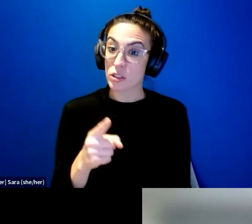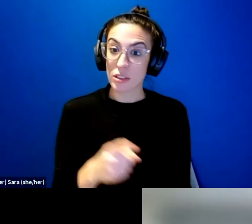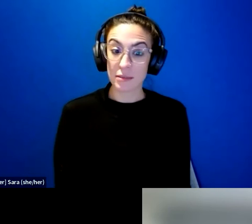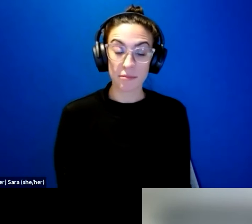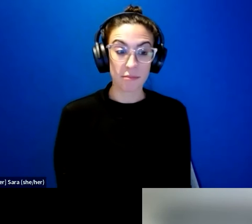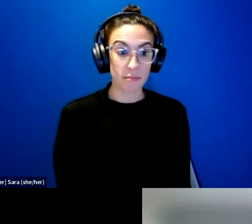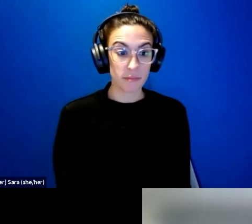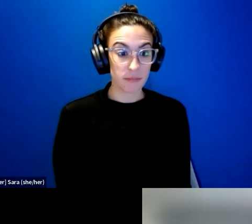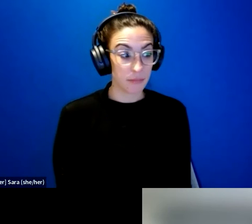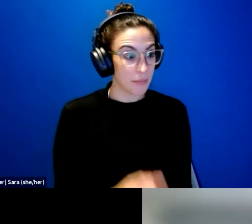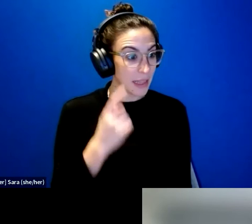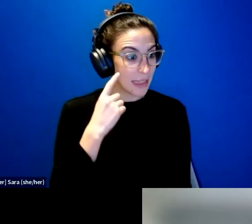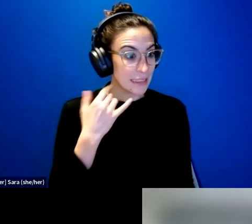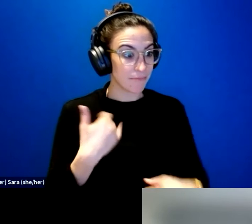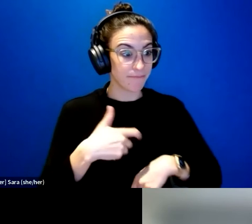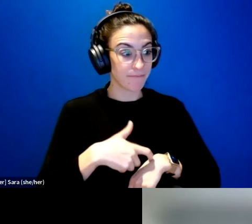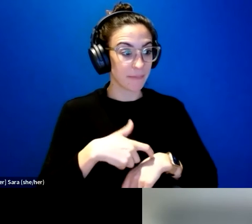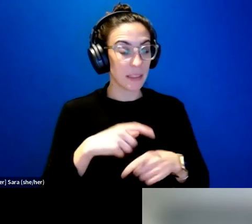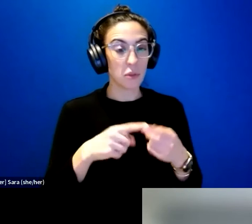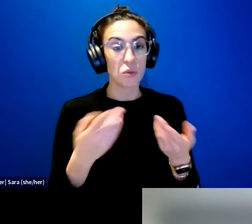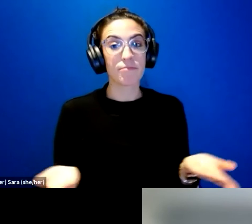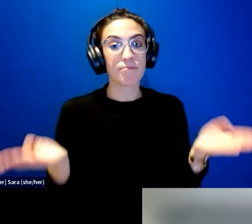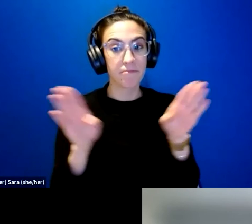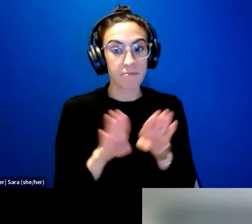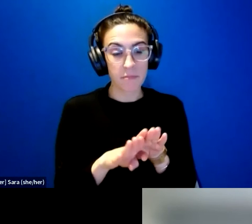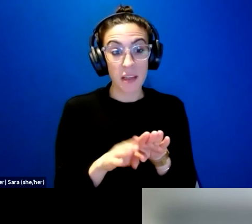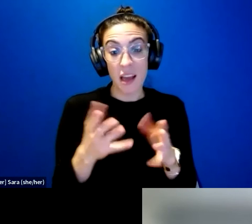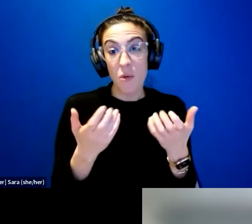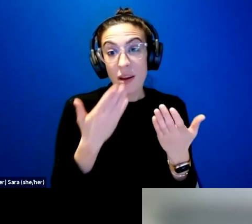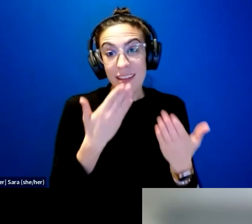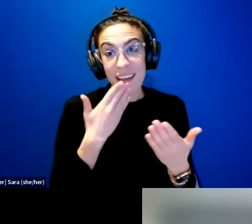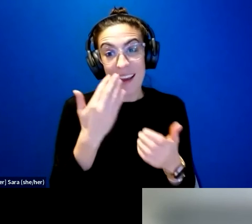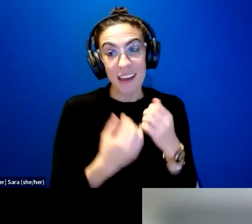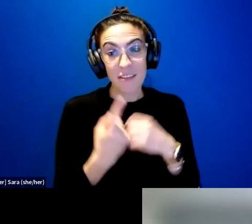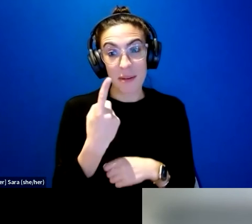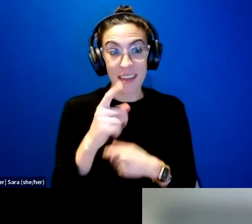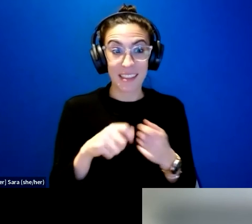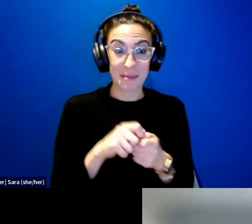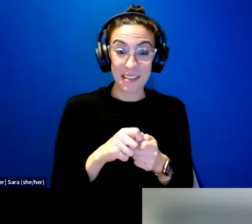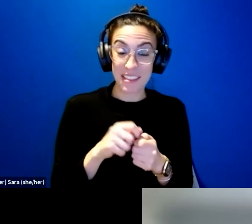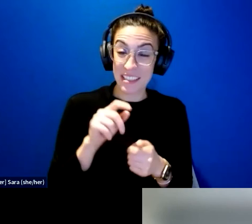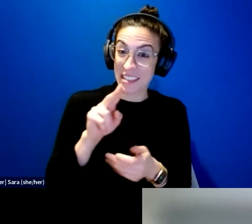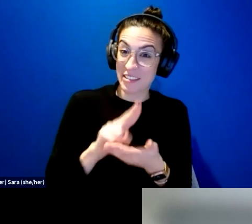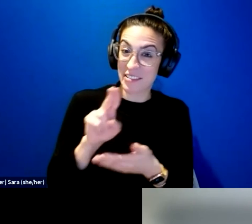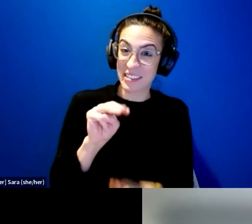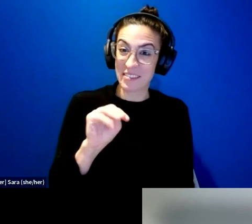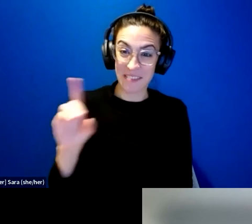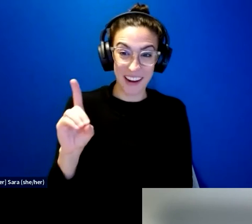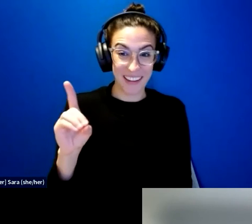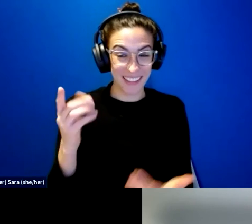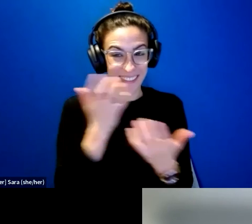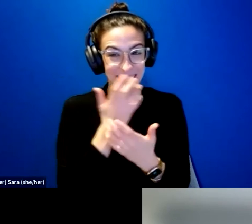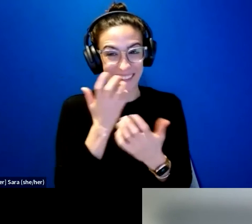I think we're at time to wrap this up. I want to thank everybody, and especially at the University of Maryland, because